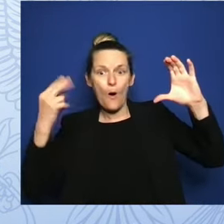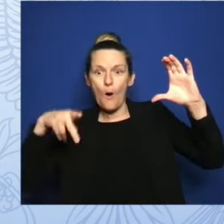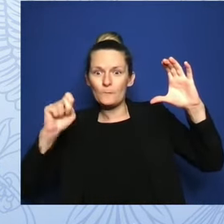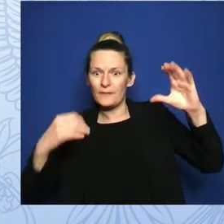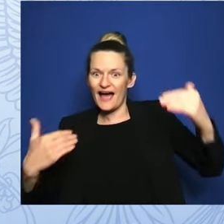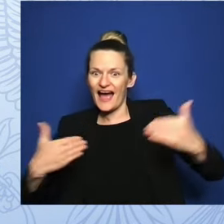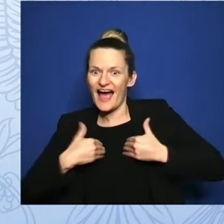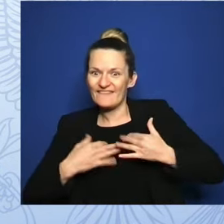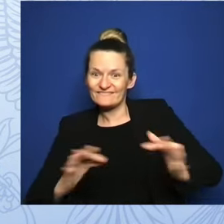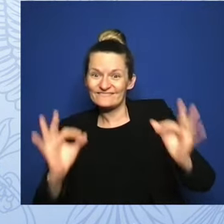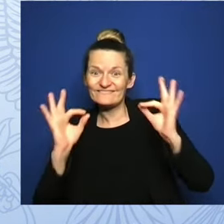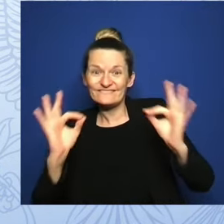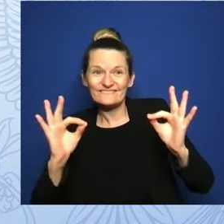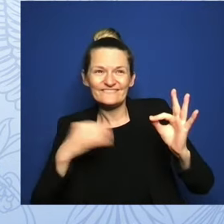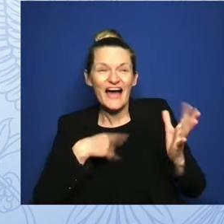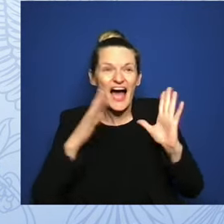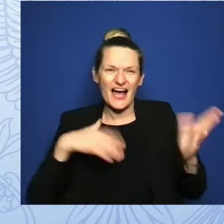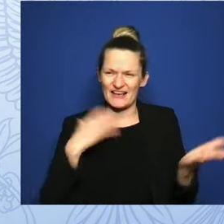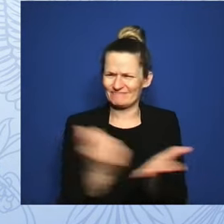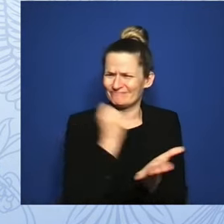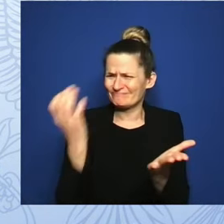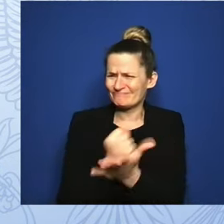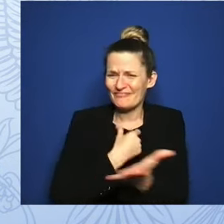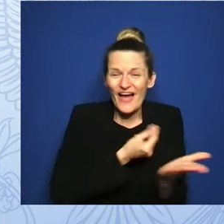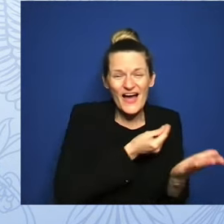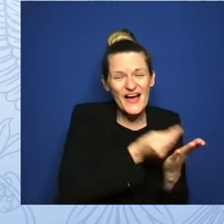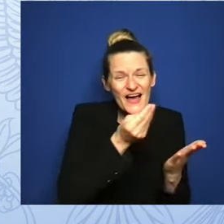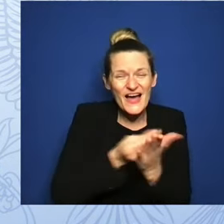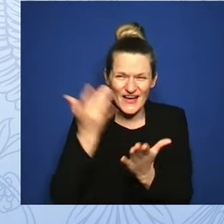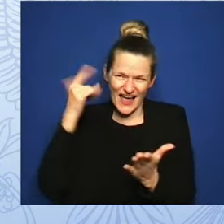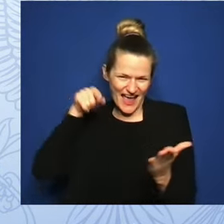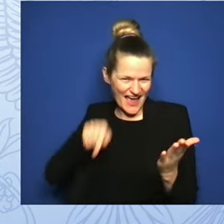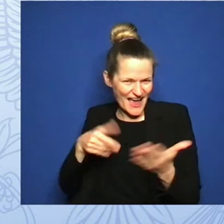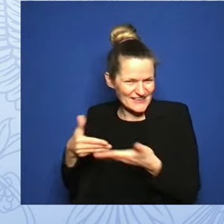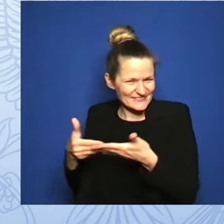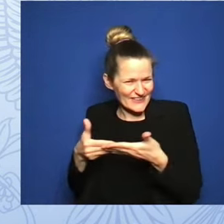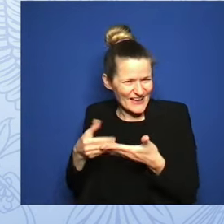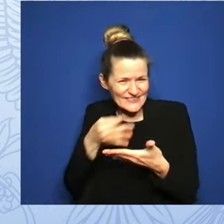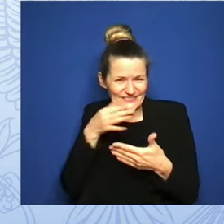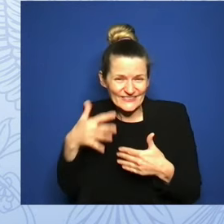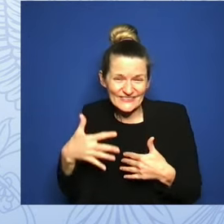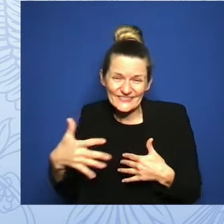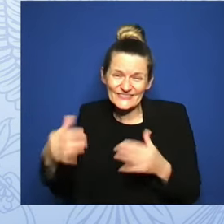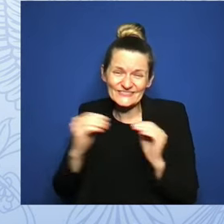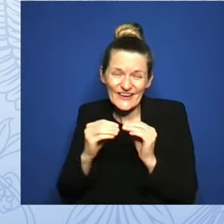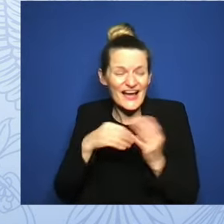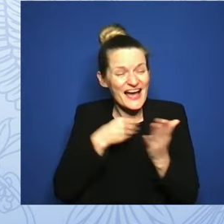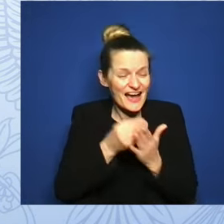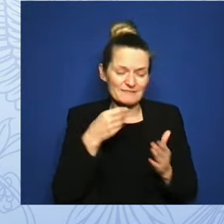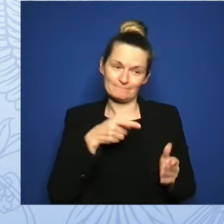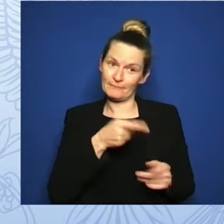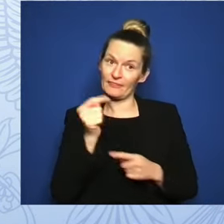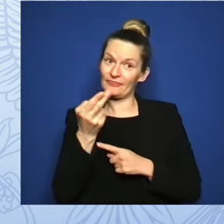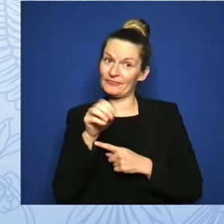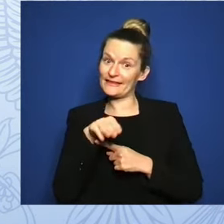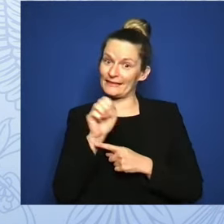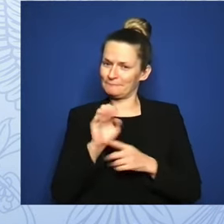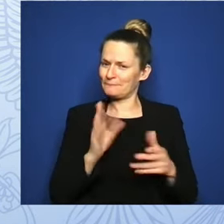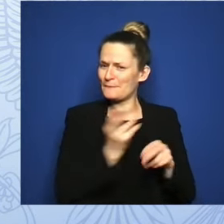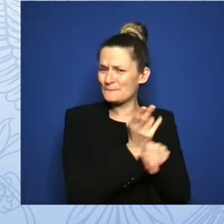nicknamed her our bunny. But a few days later, my water broke,